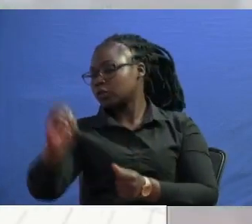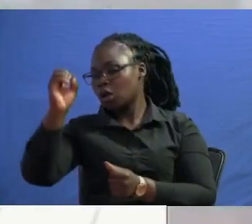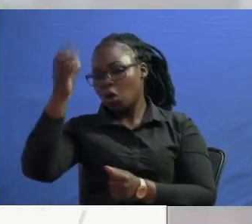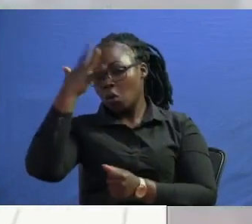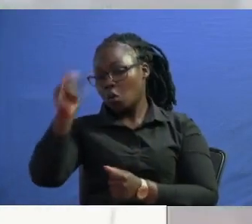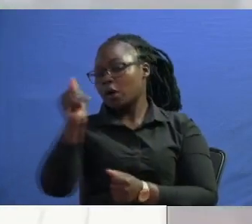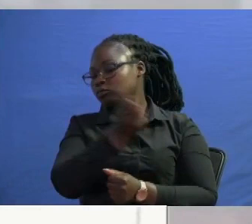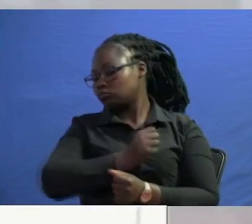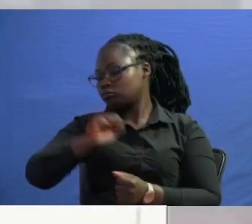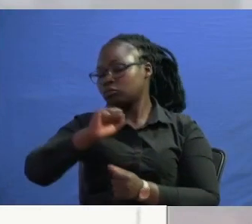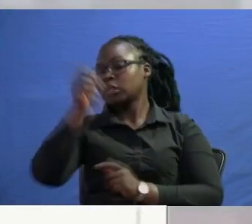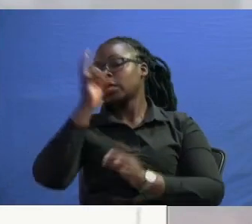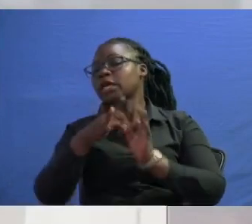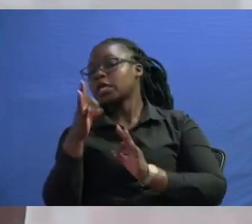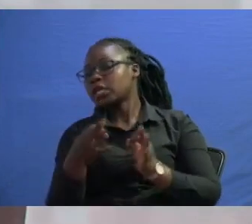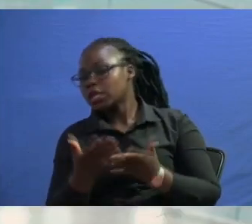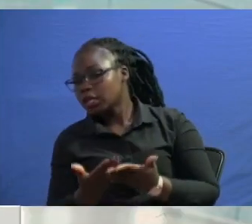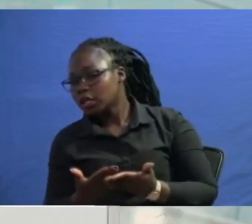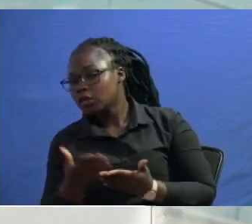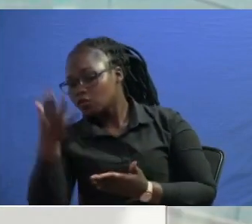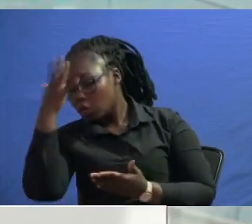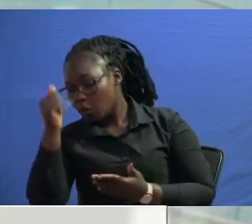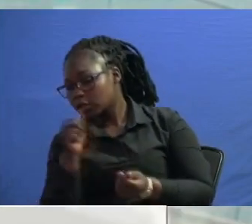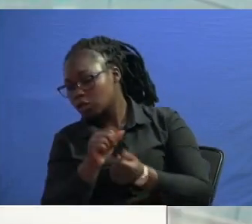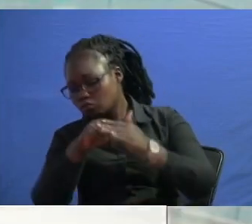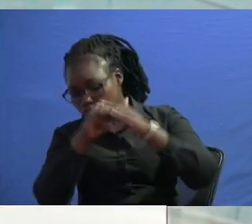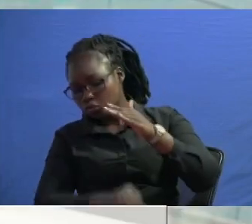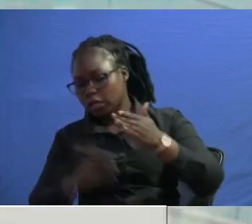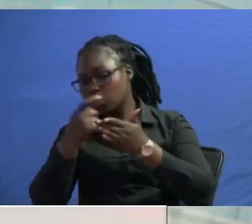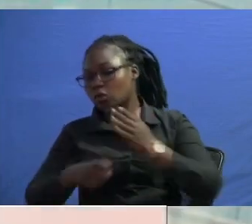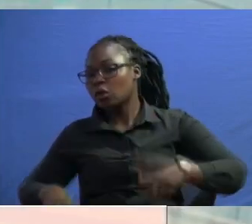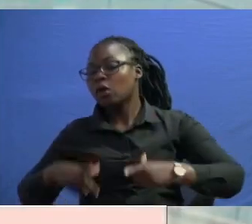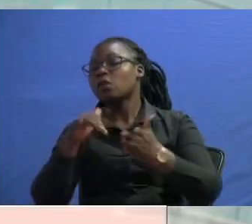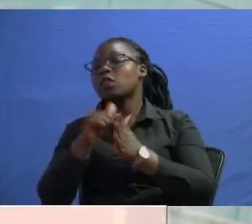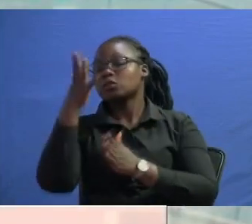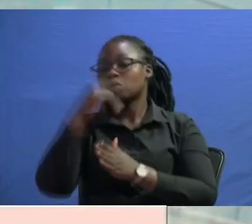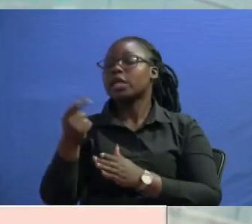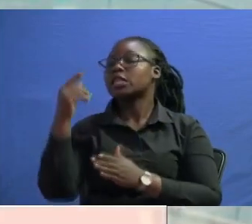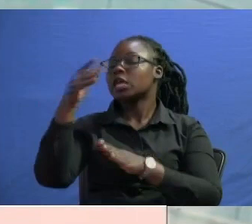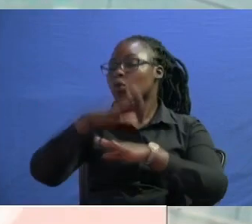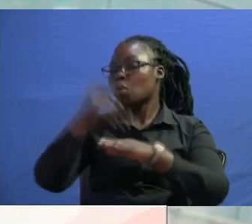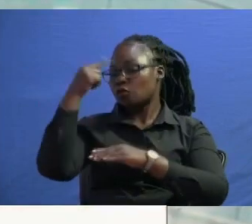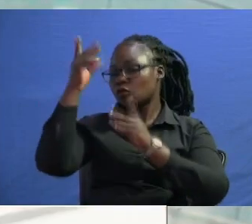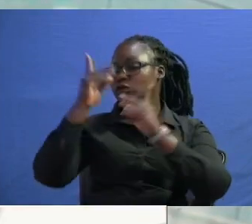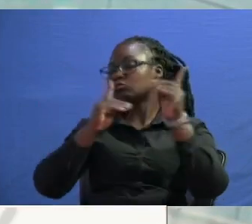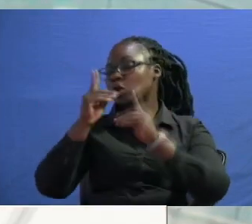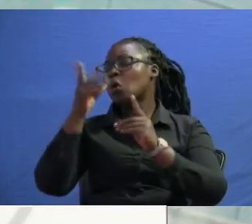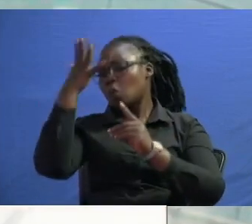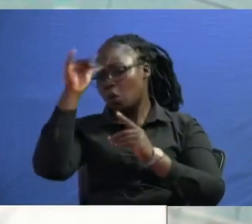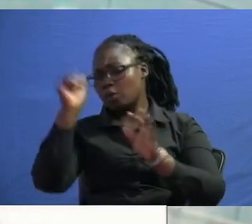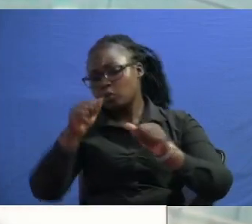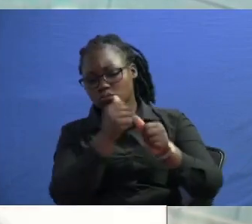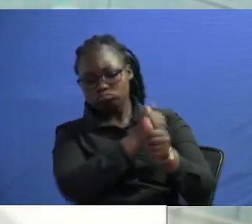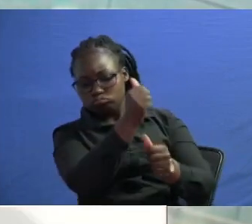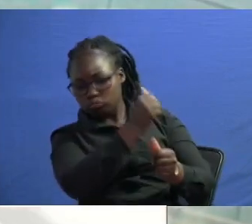the two people because if they really wanted to reduce cost of living that's why they called for that talk why didn't they reject you know